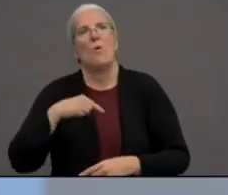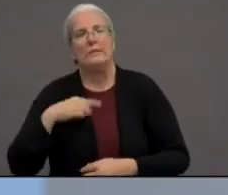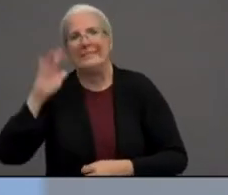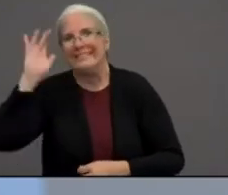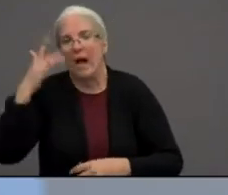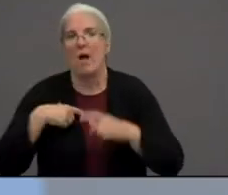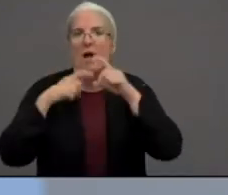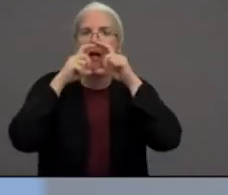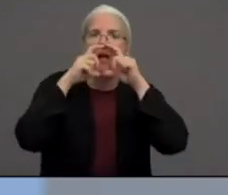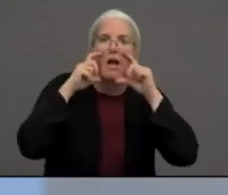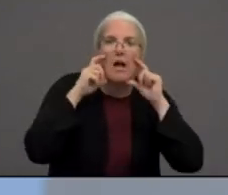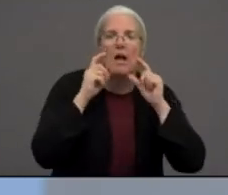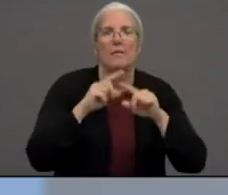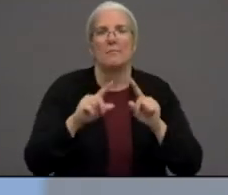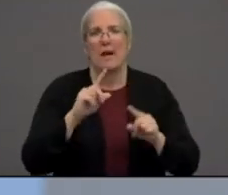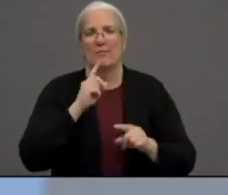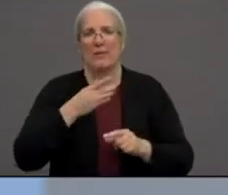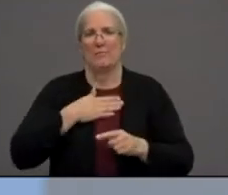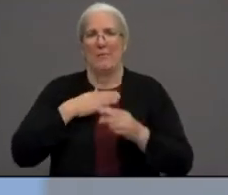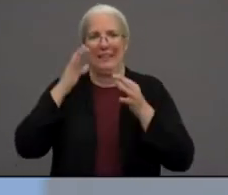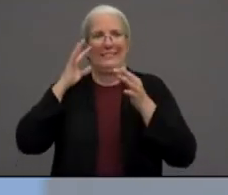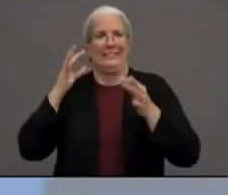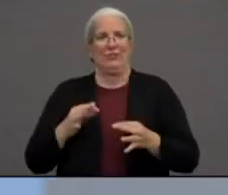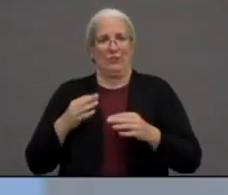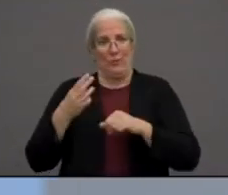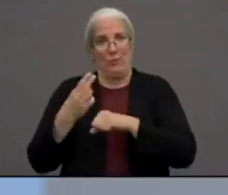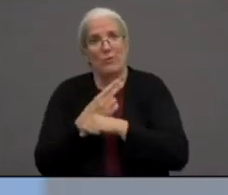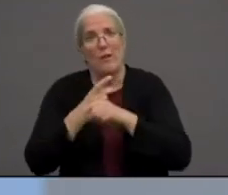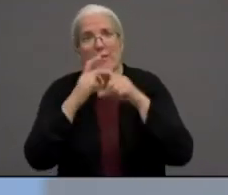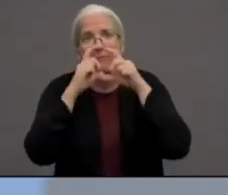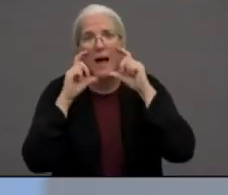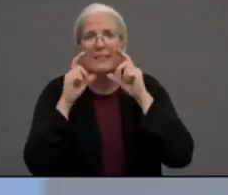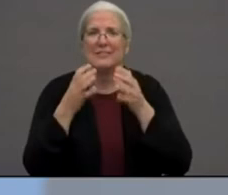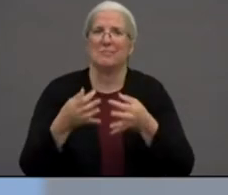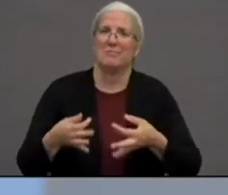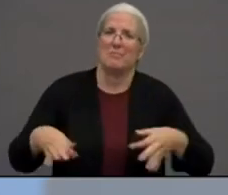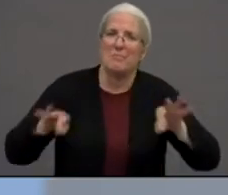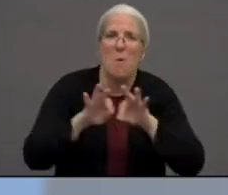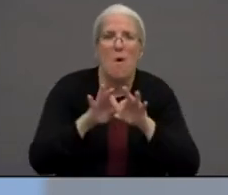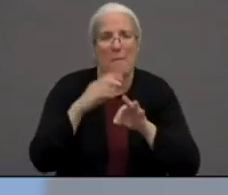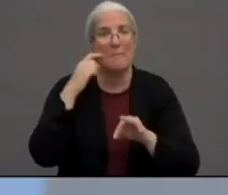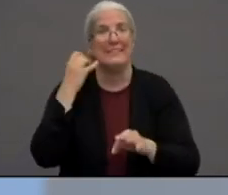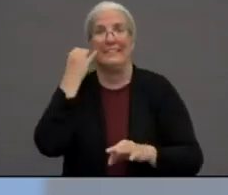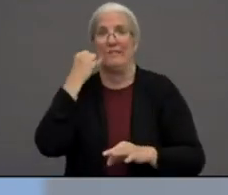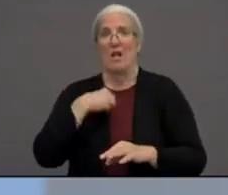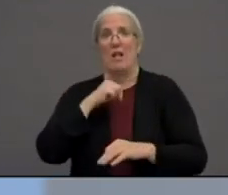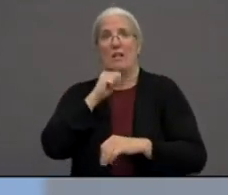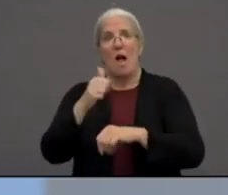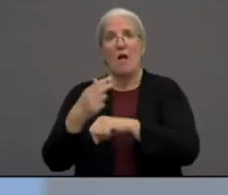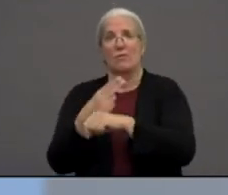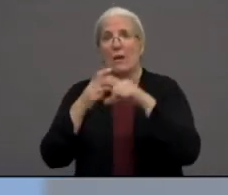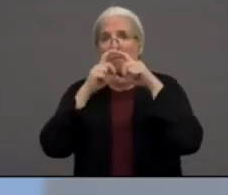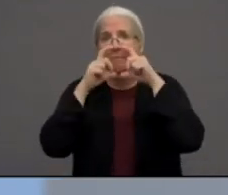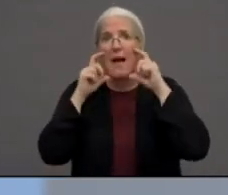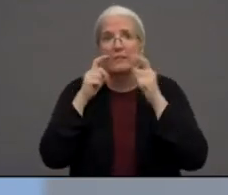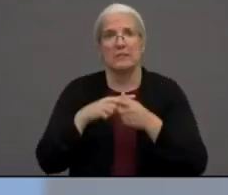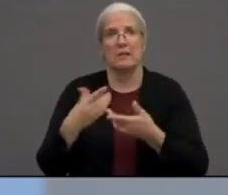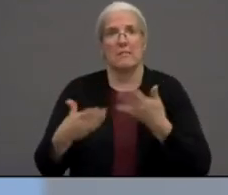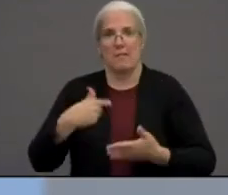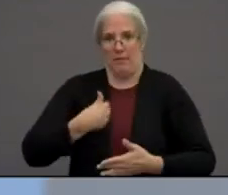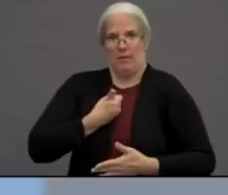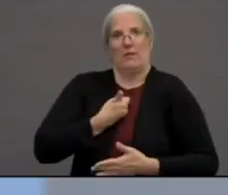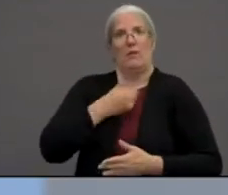very important, because if I don't wear a mask, I might get COVID-19 and take it to my family or take it to work.